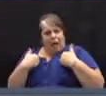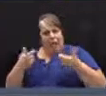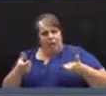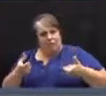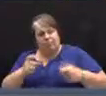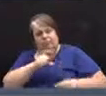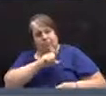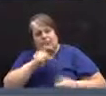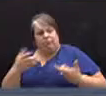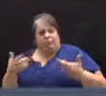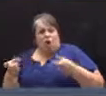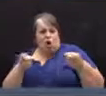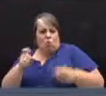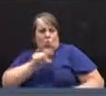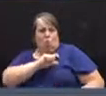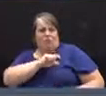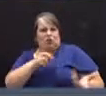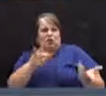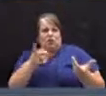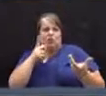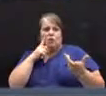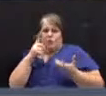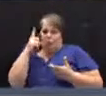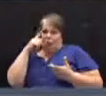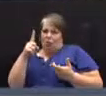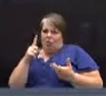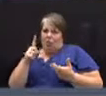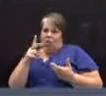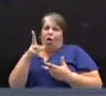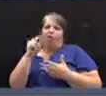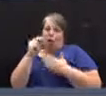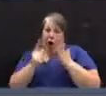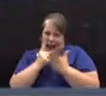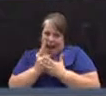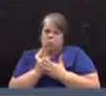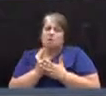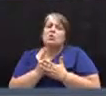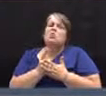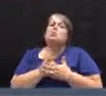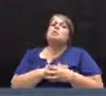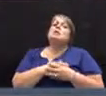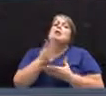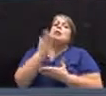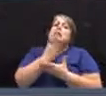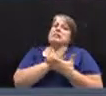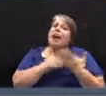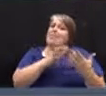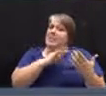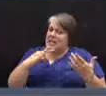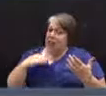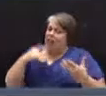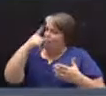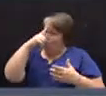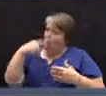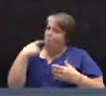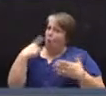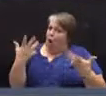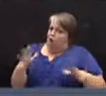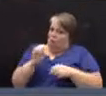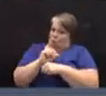hours. We have salary for all the employees who work for the town, although there's been some cuts as a result of the